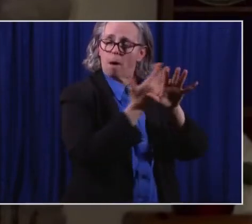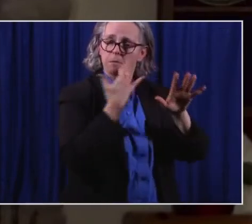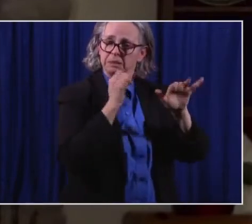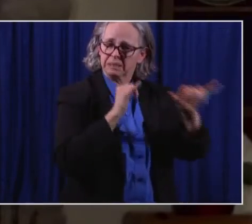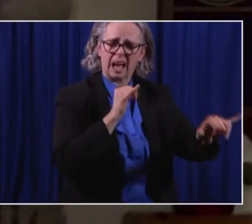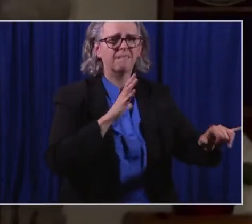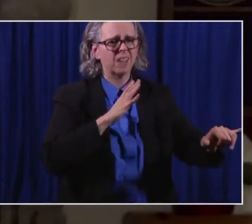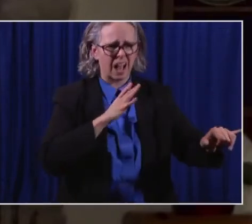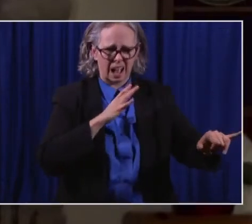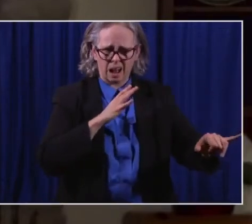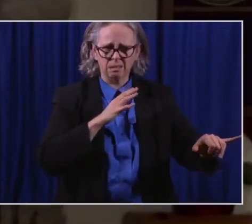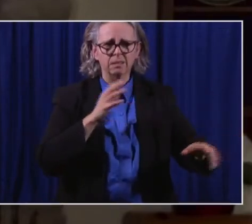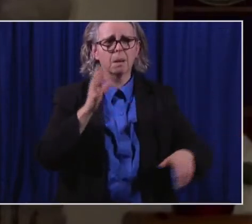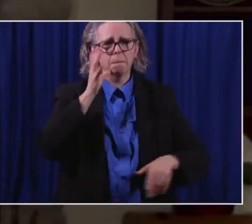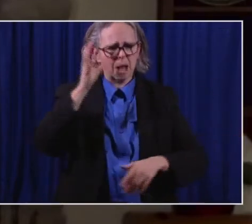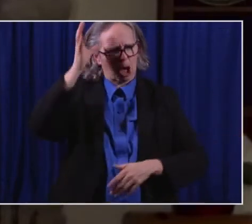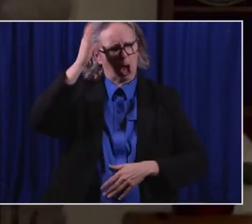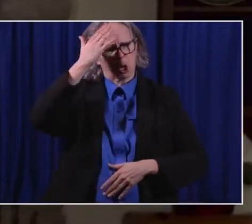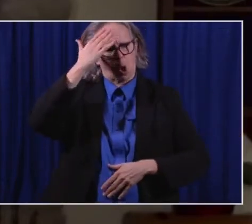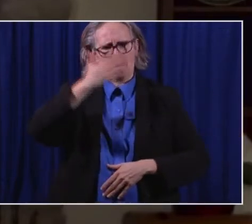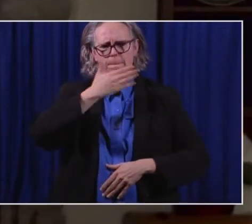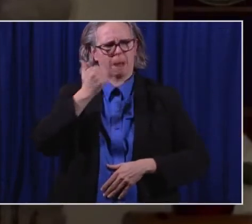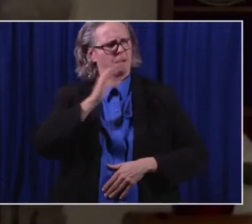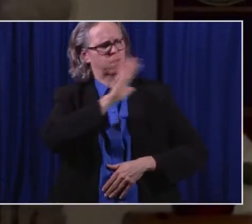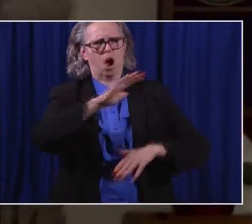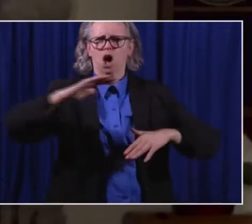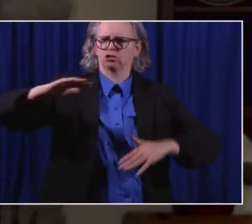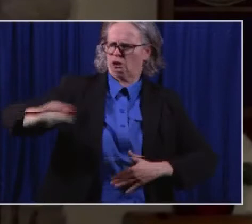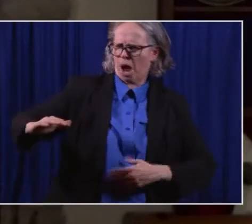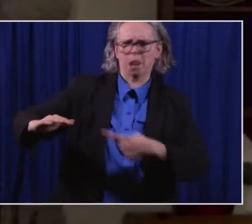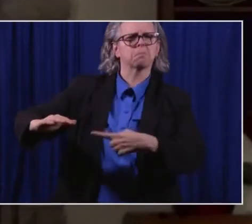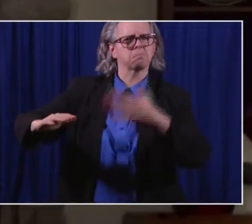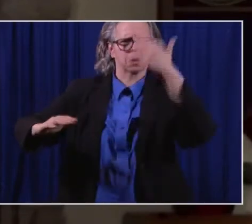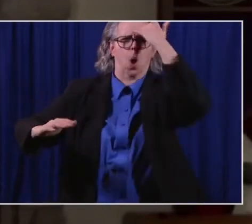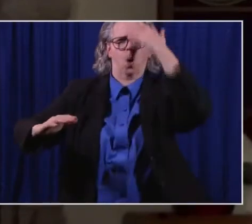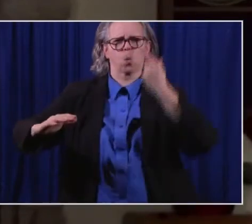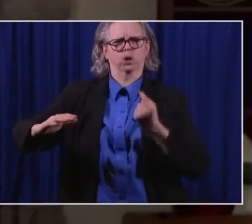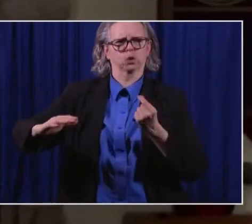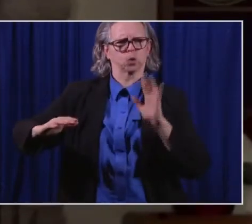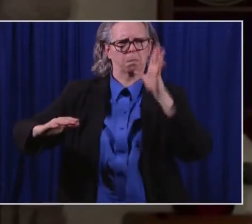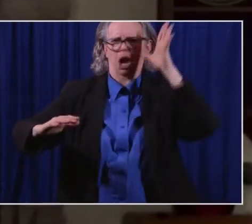their own children and should make those individual, uh, decisions.